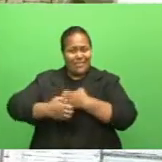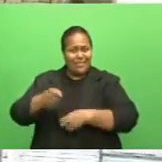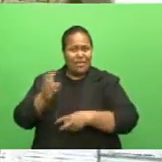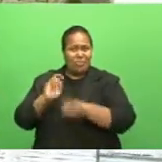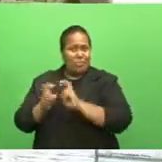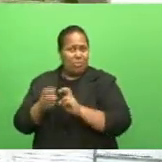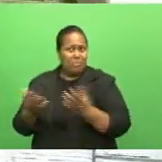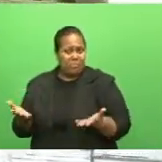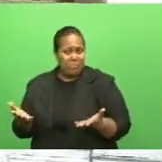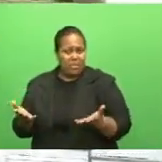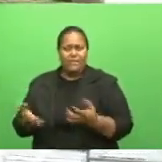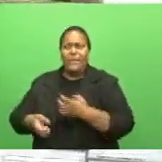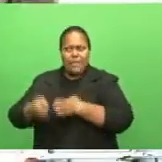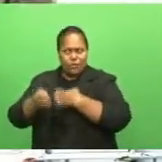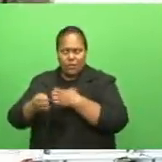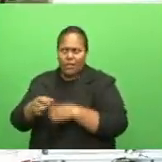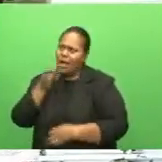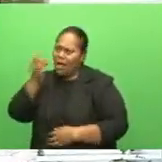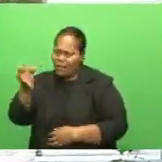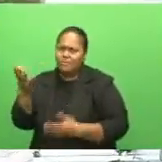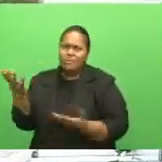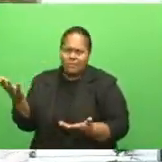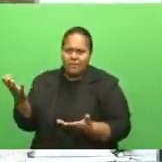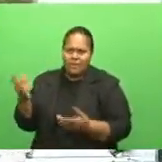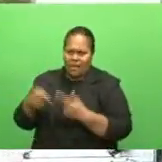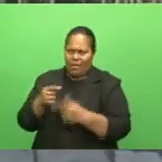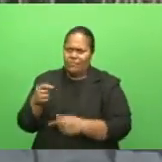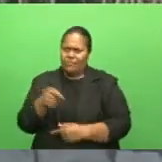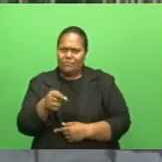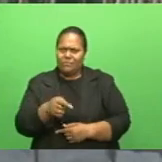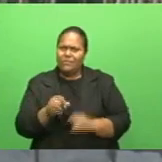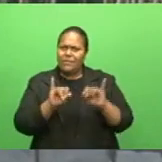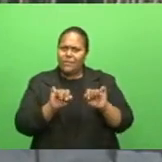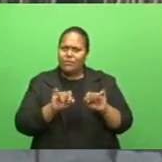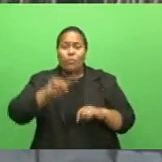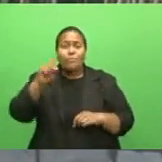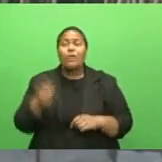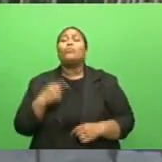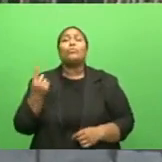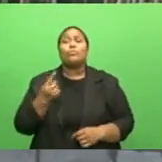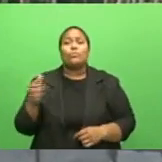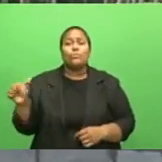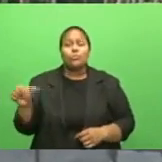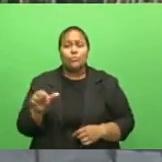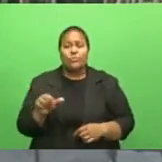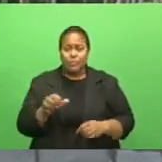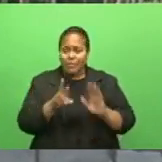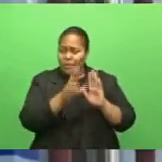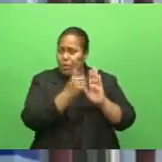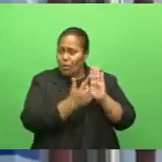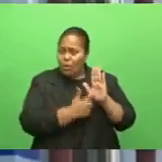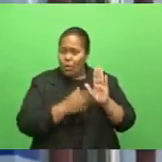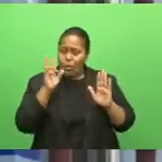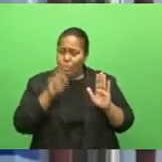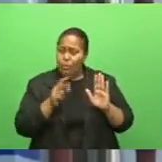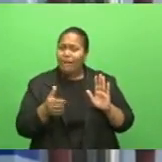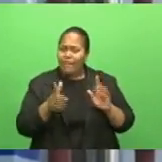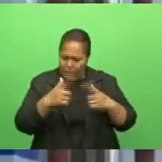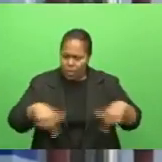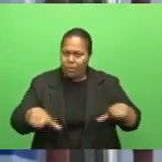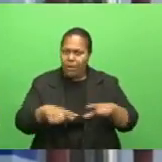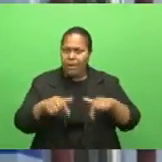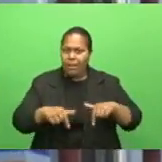engineer's opinion about it. But then the person that has to enforce it is the local body. However,